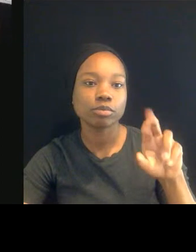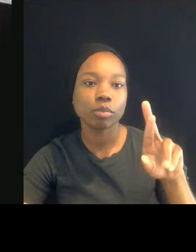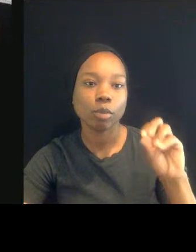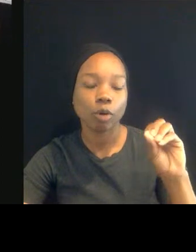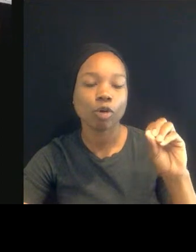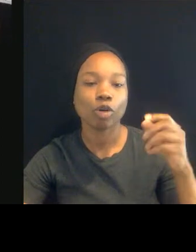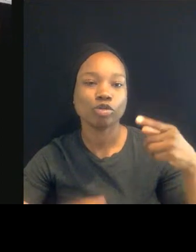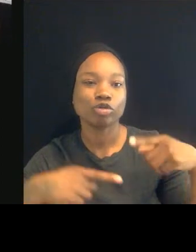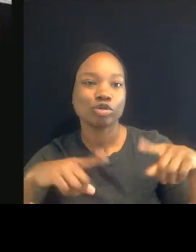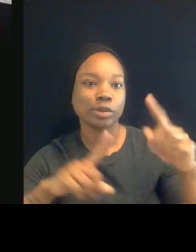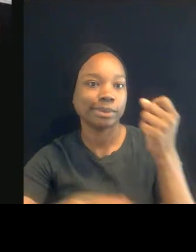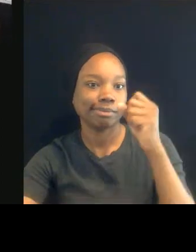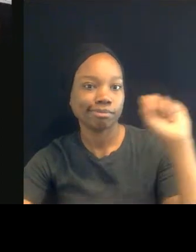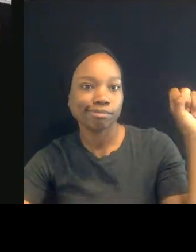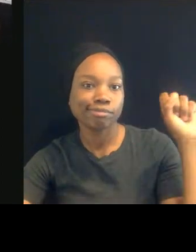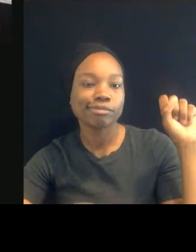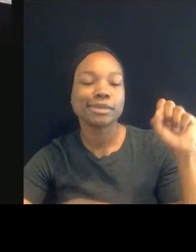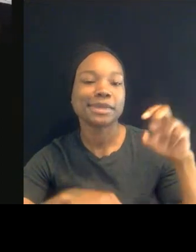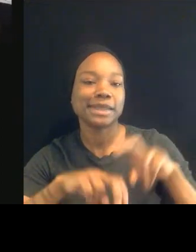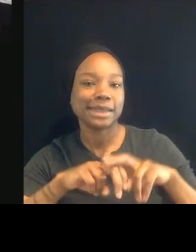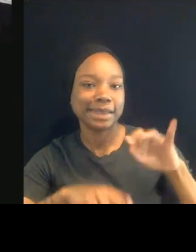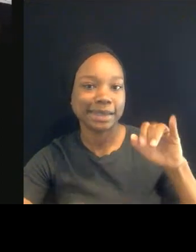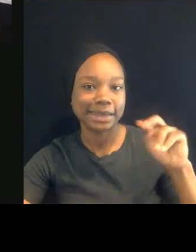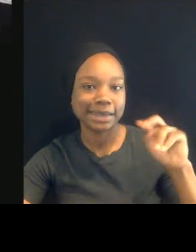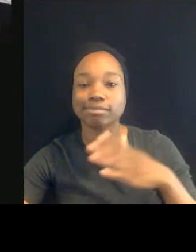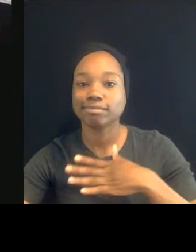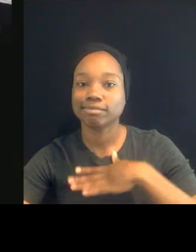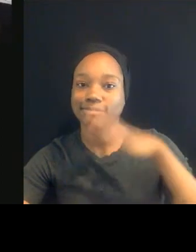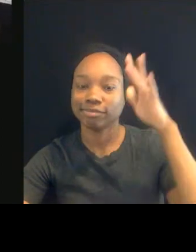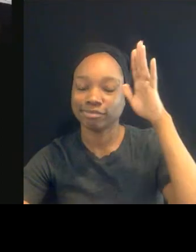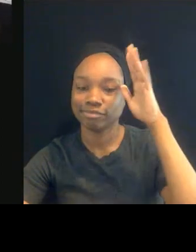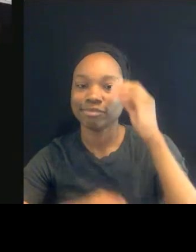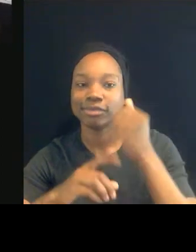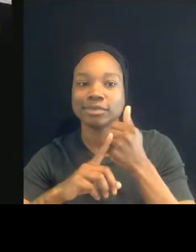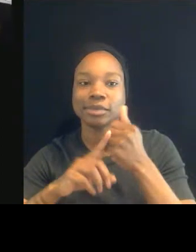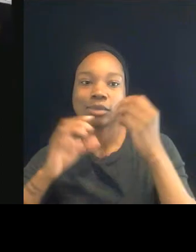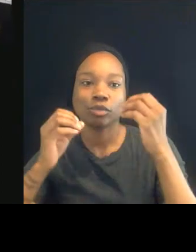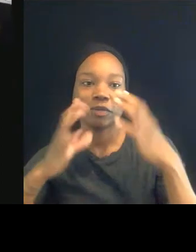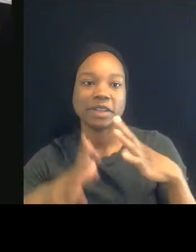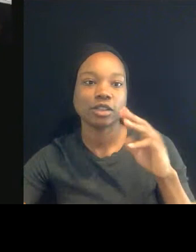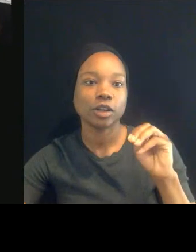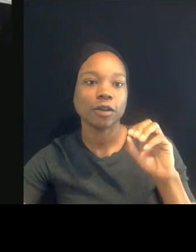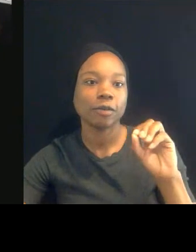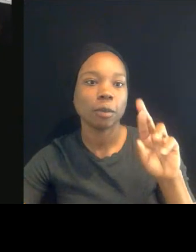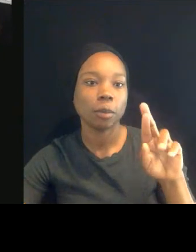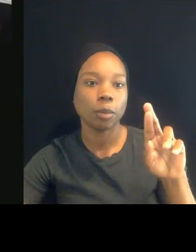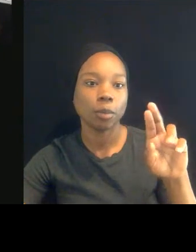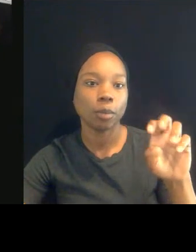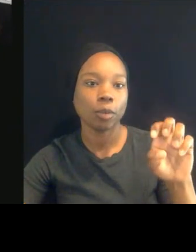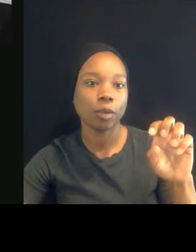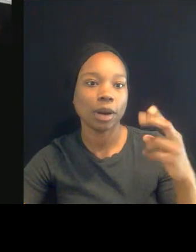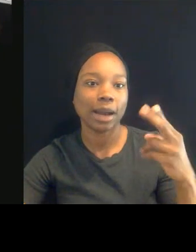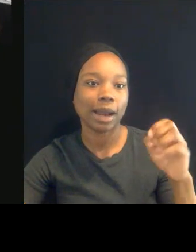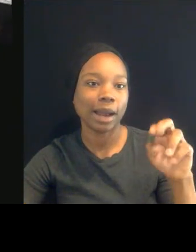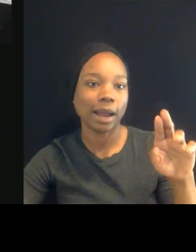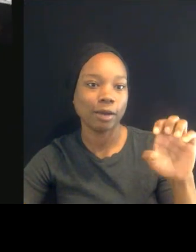the Revolution and took over the administration's office with a machine gun to try to,